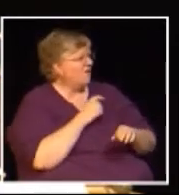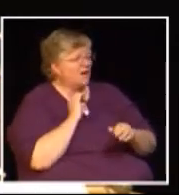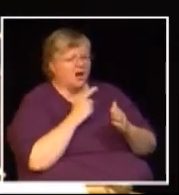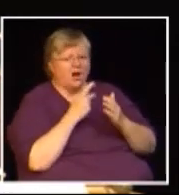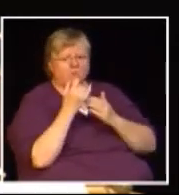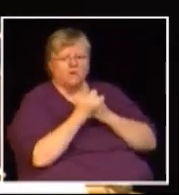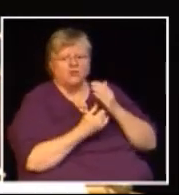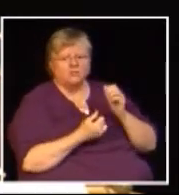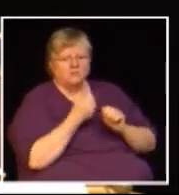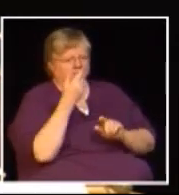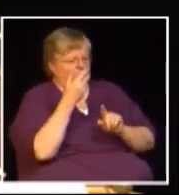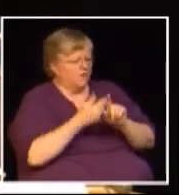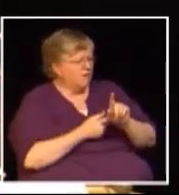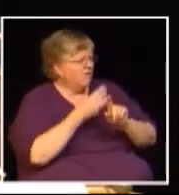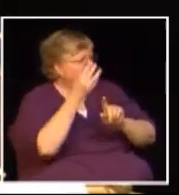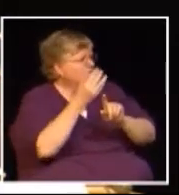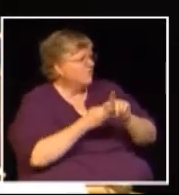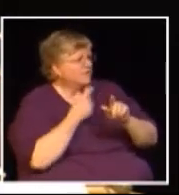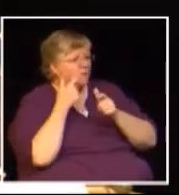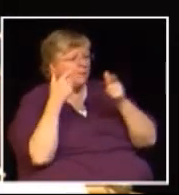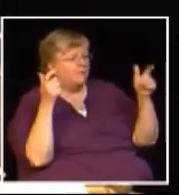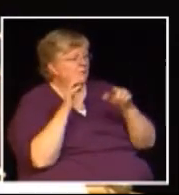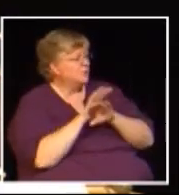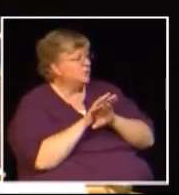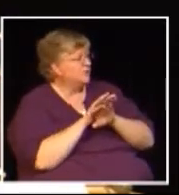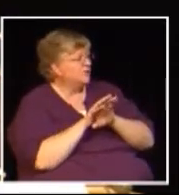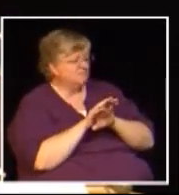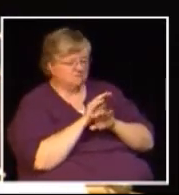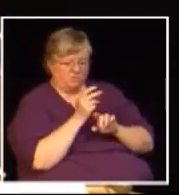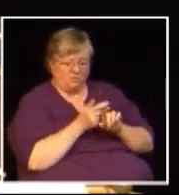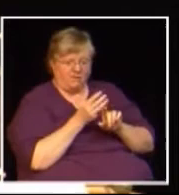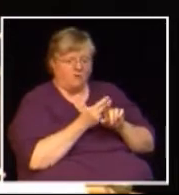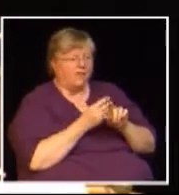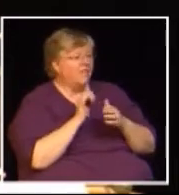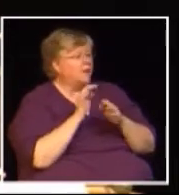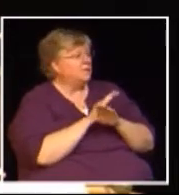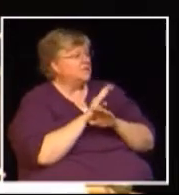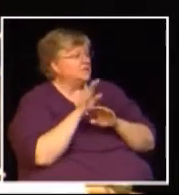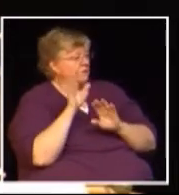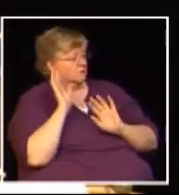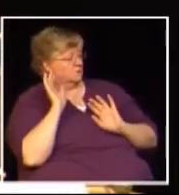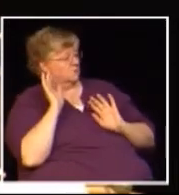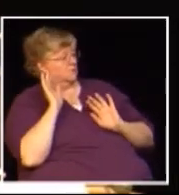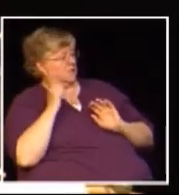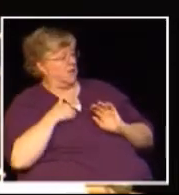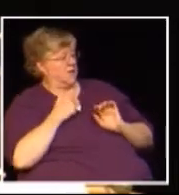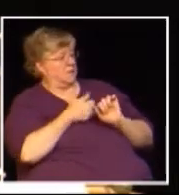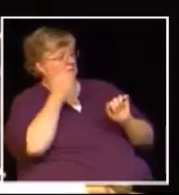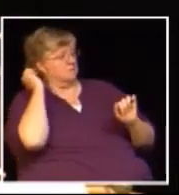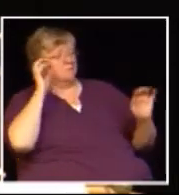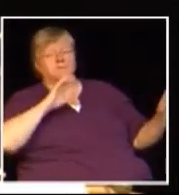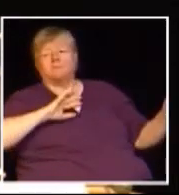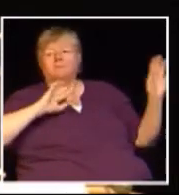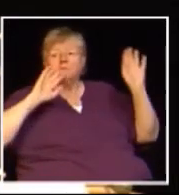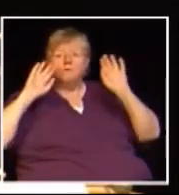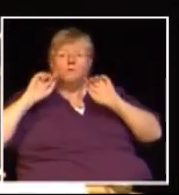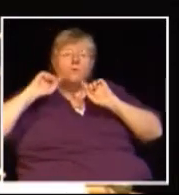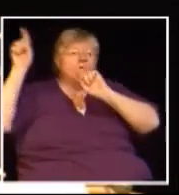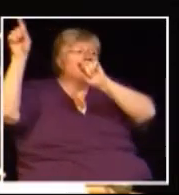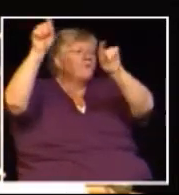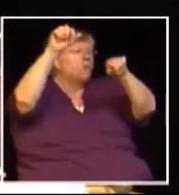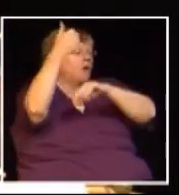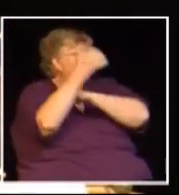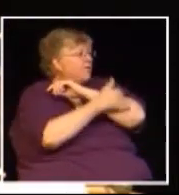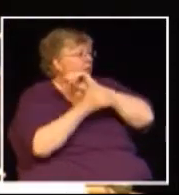projects are usually anywhere from three months to maybe a year for a huge feature film and guess what that business is going to be gone it's not going to come